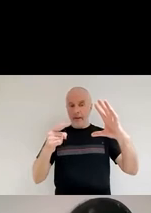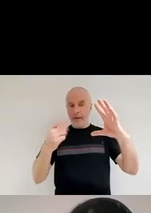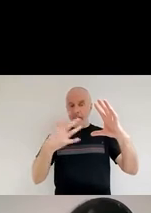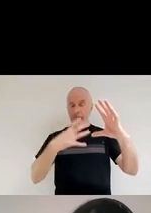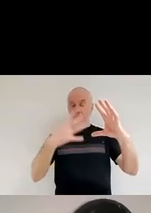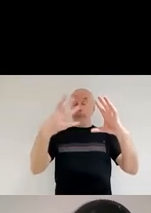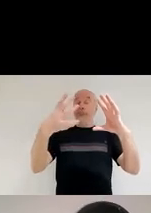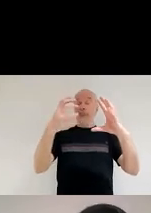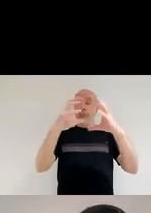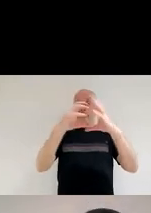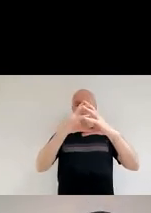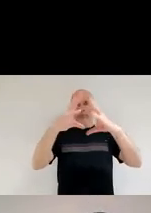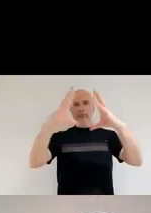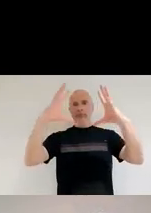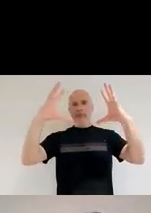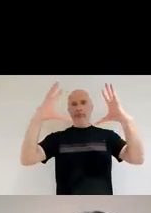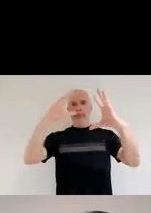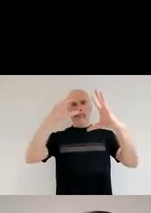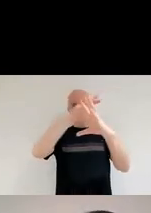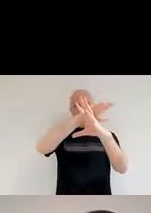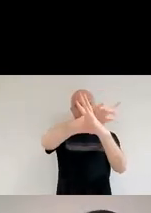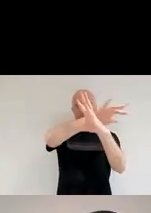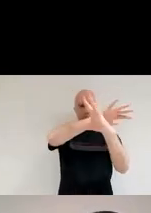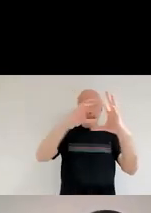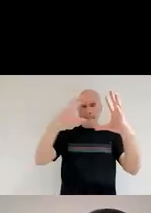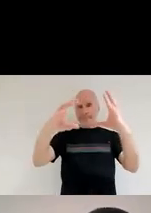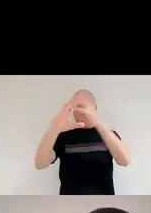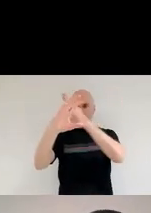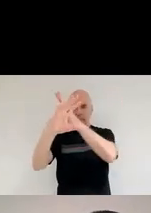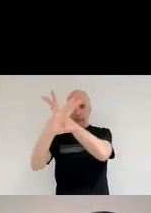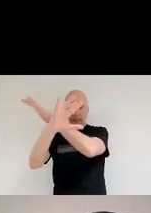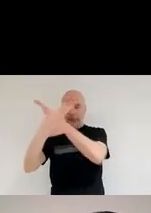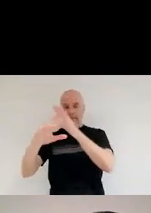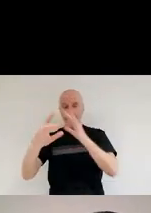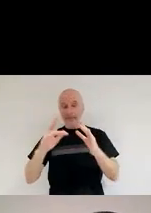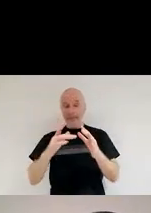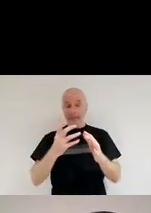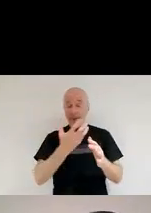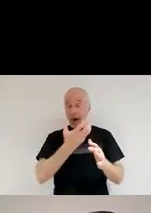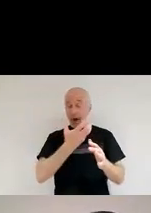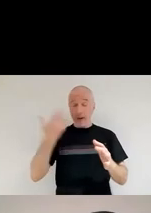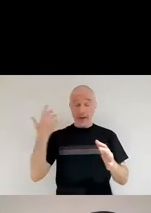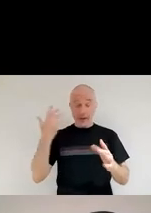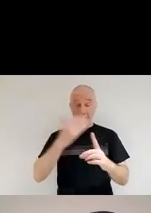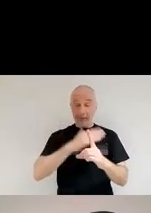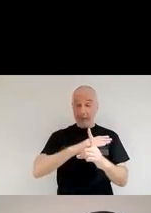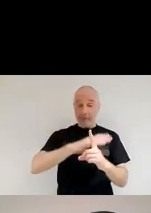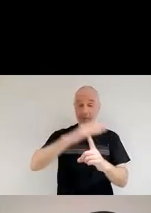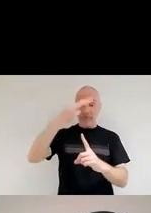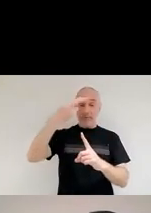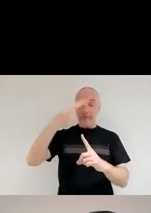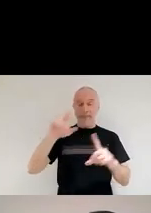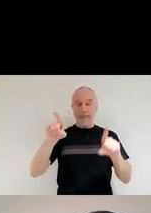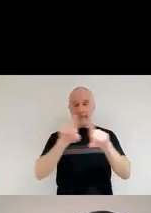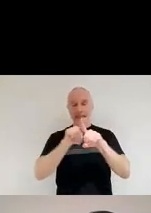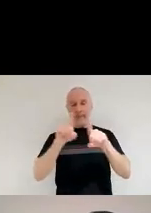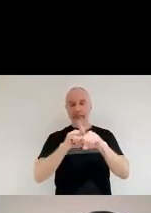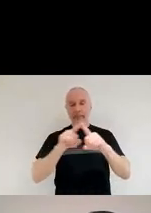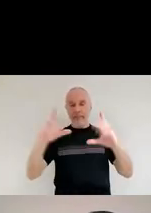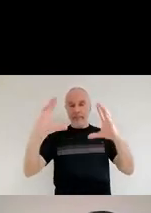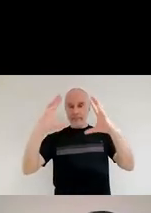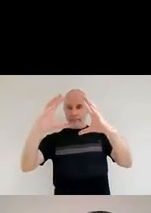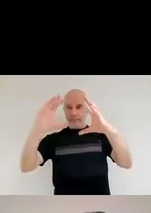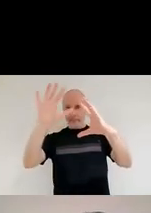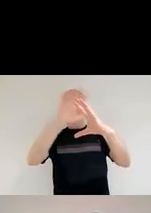expanding outwards. So this is the really hot bit, right? You can see a little bit of the shock also in the visible. And then